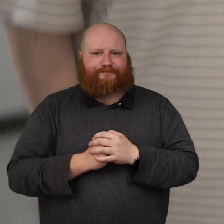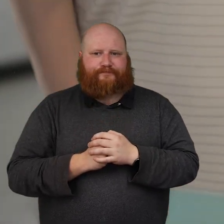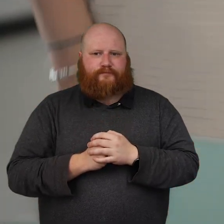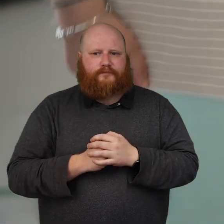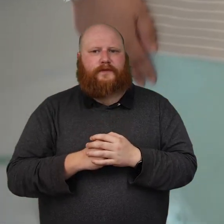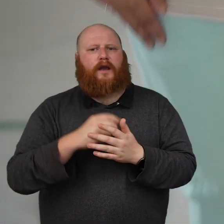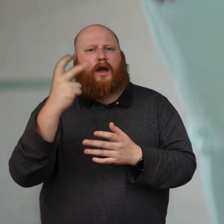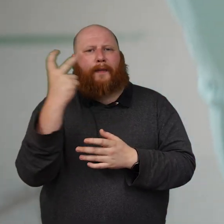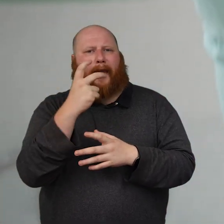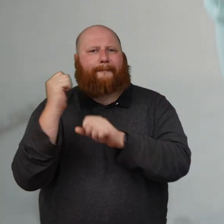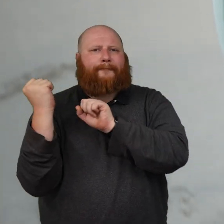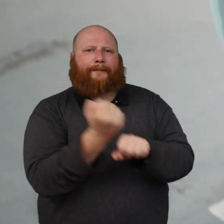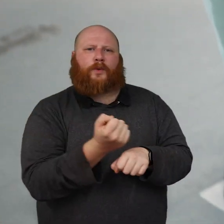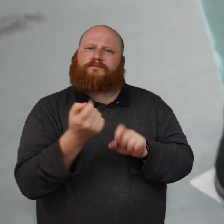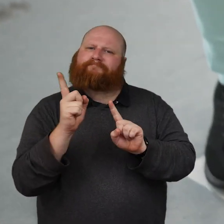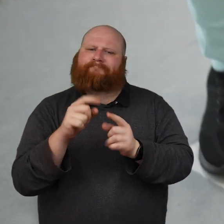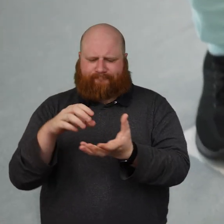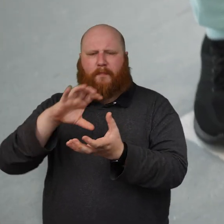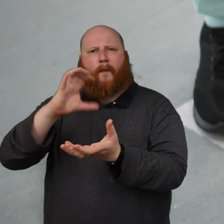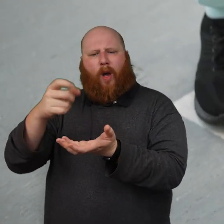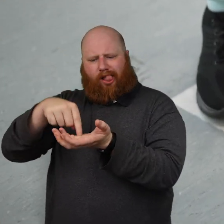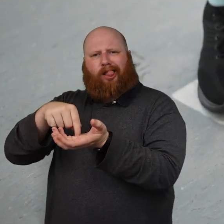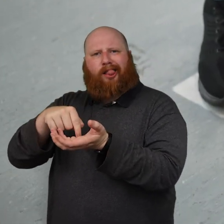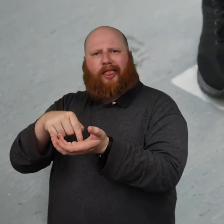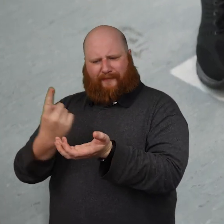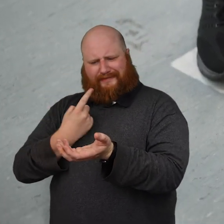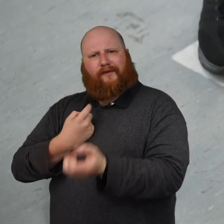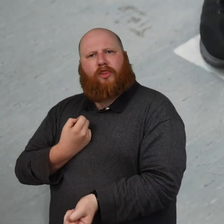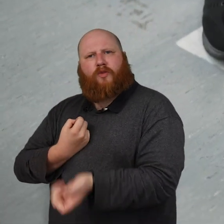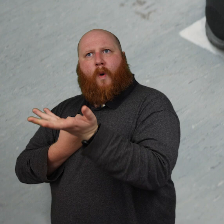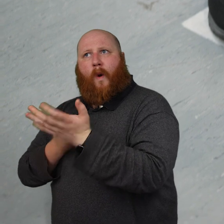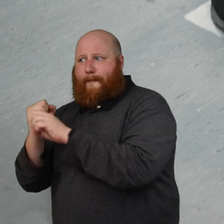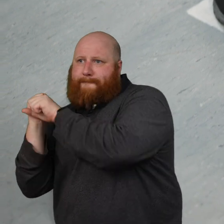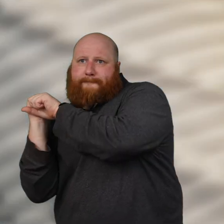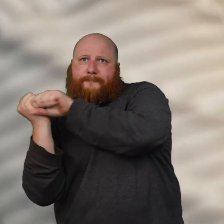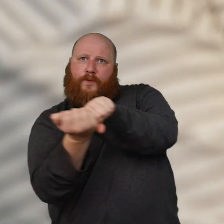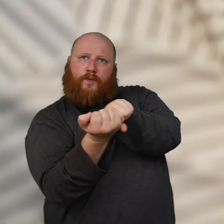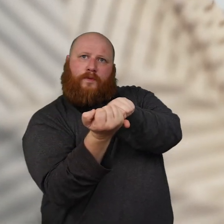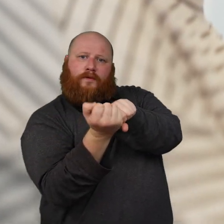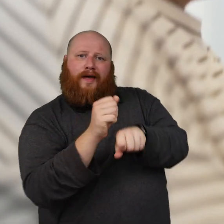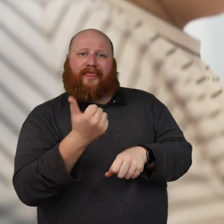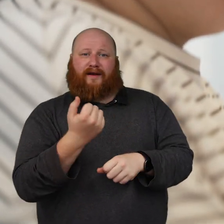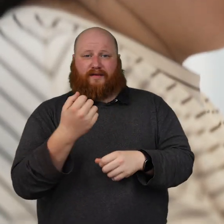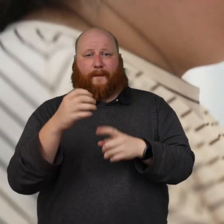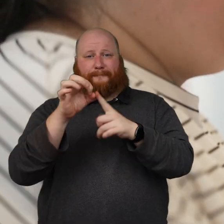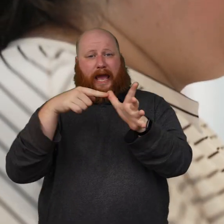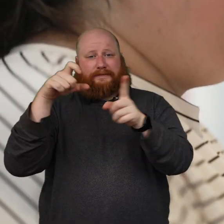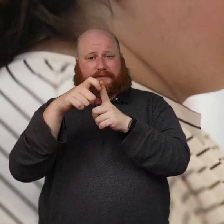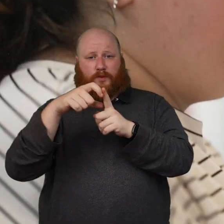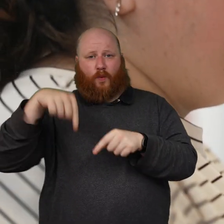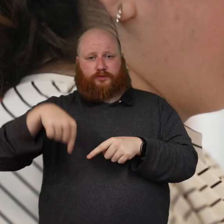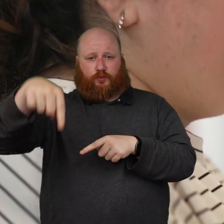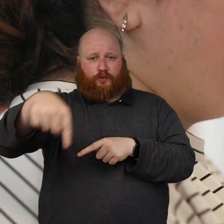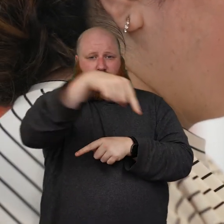there's a base that starts leaping and for the first time in 20 years I actually ran without a cane, without